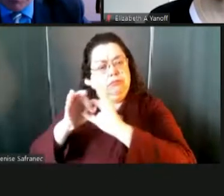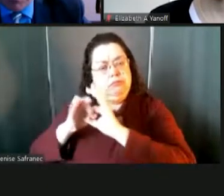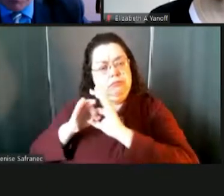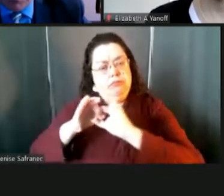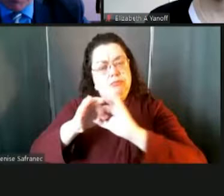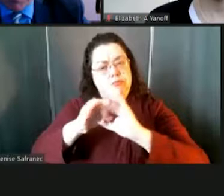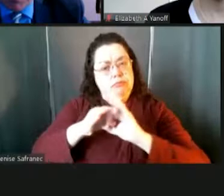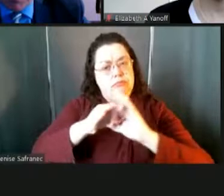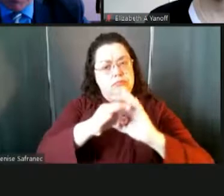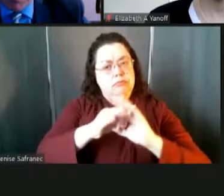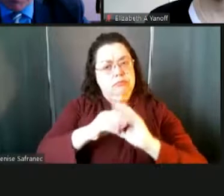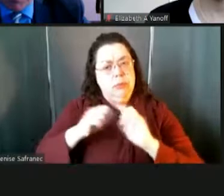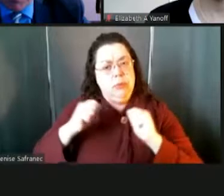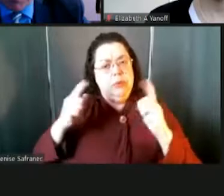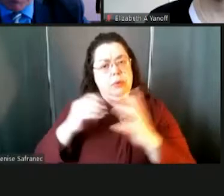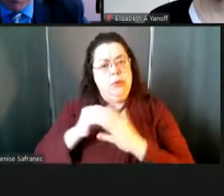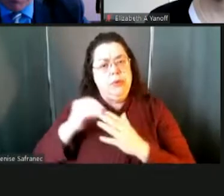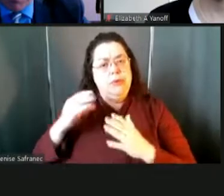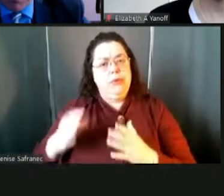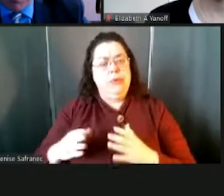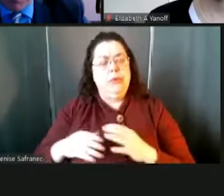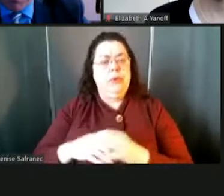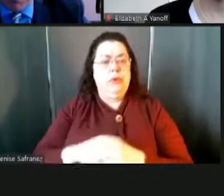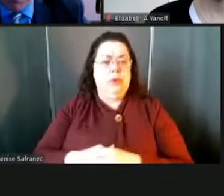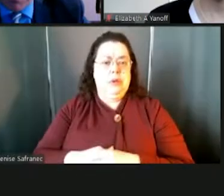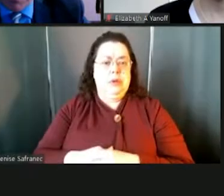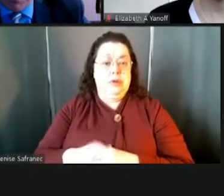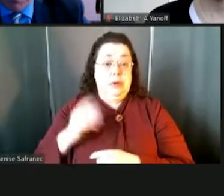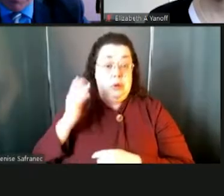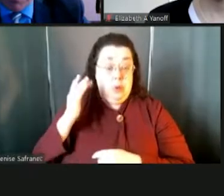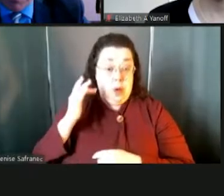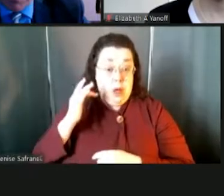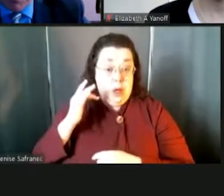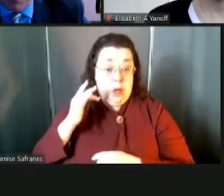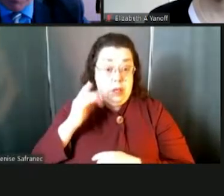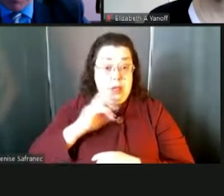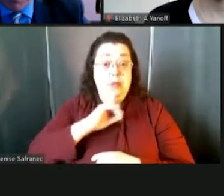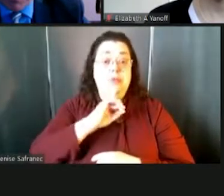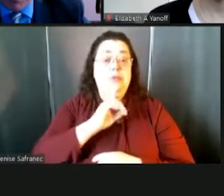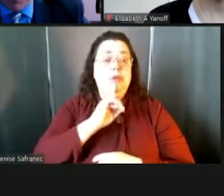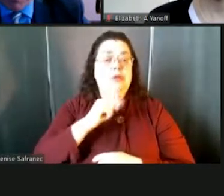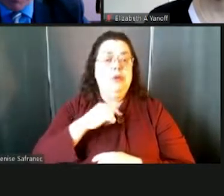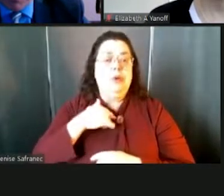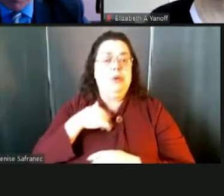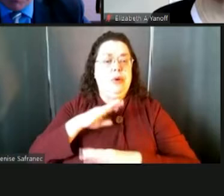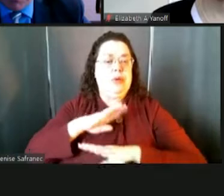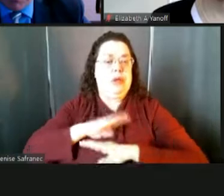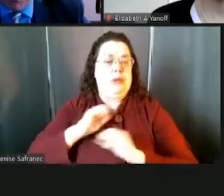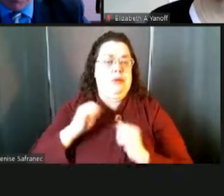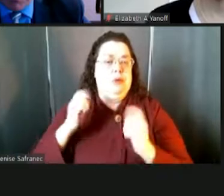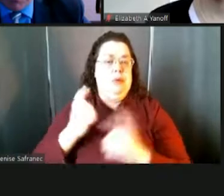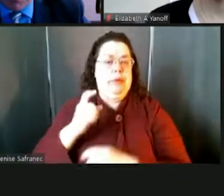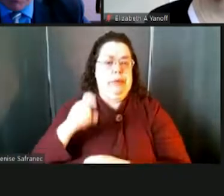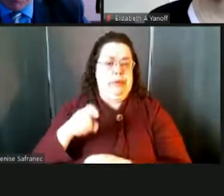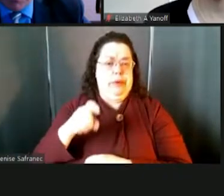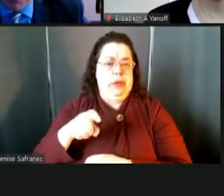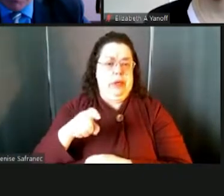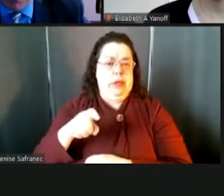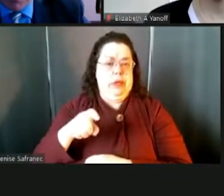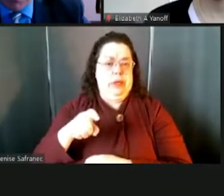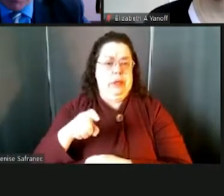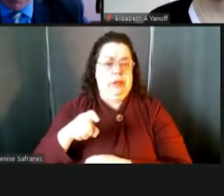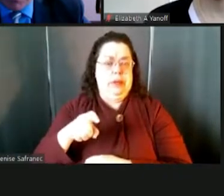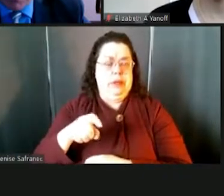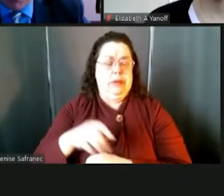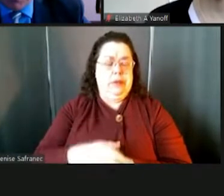with them, so that we can make sure that we're meeting those needs again, especially of kids that maybe didn't have